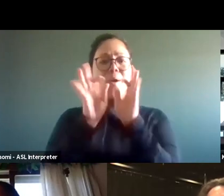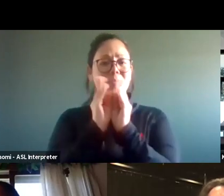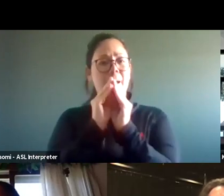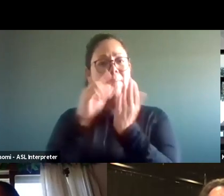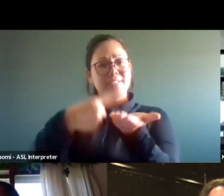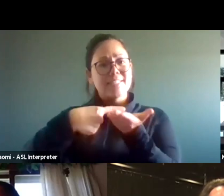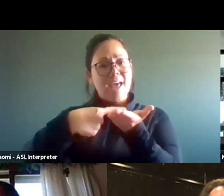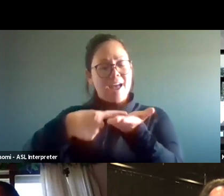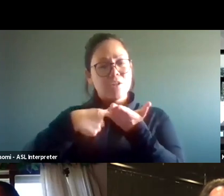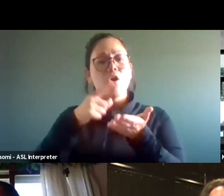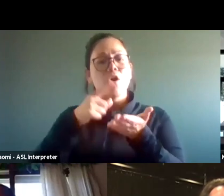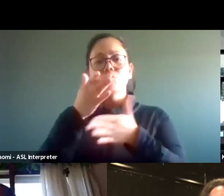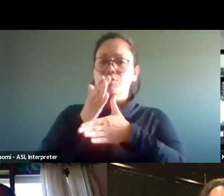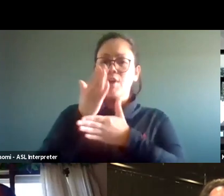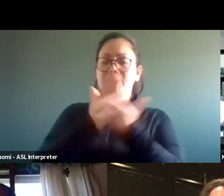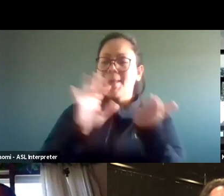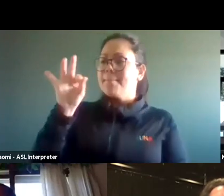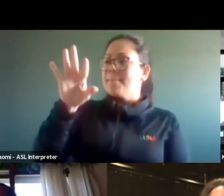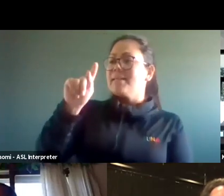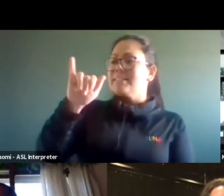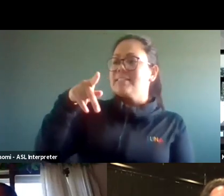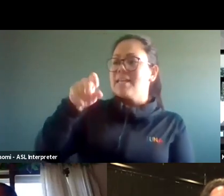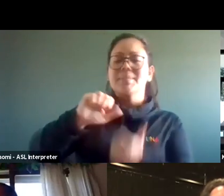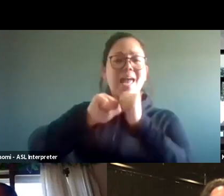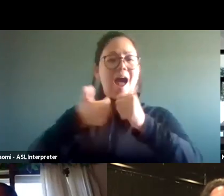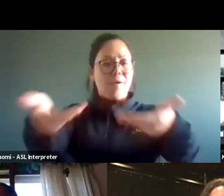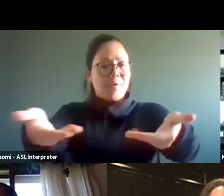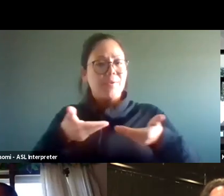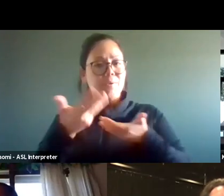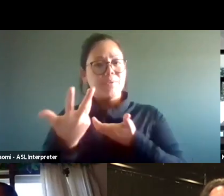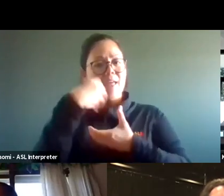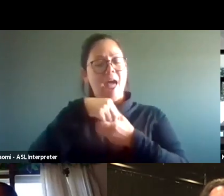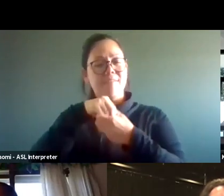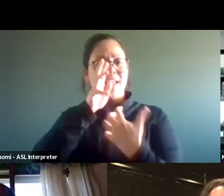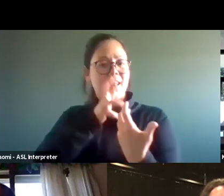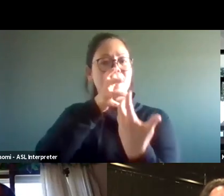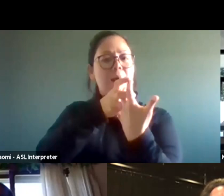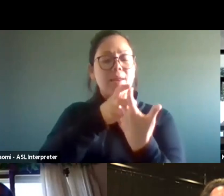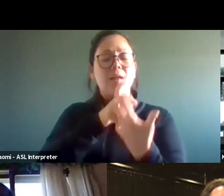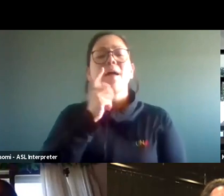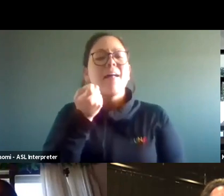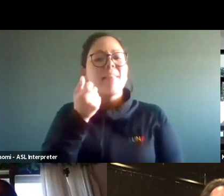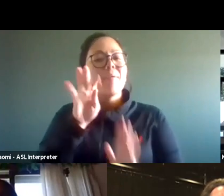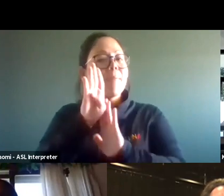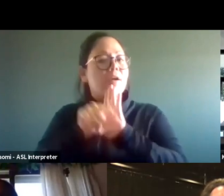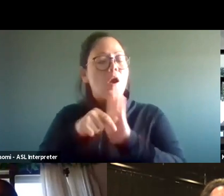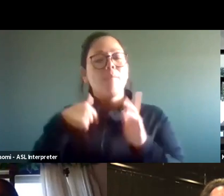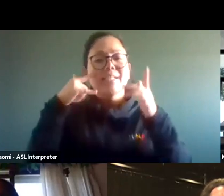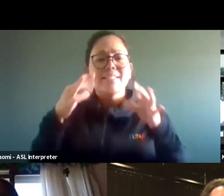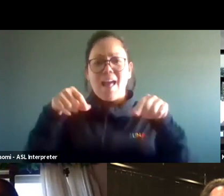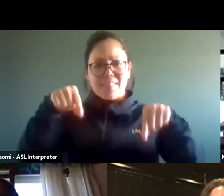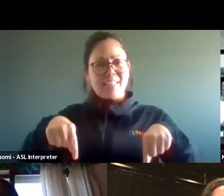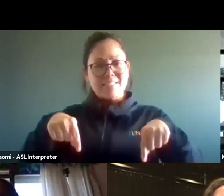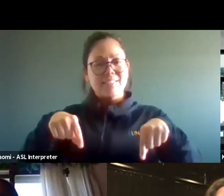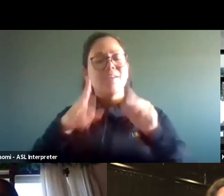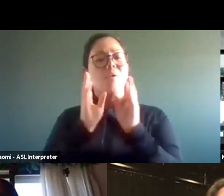share some practical tips for being inclusive and making accommodations. A little bit of background. We decided to have this webinar back